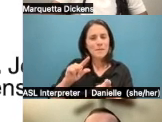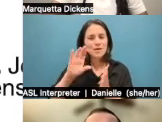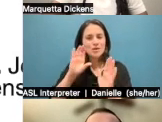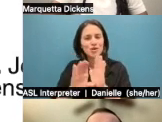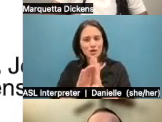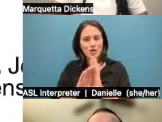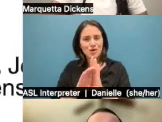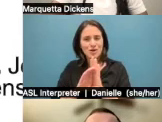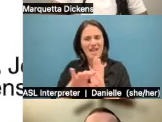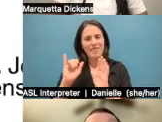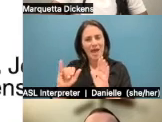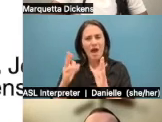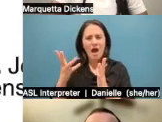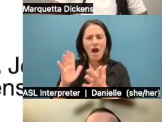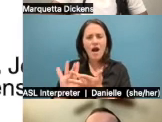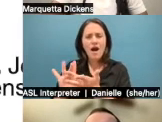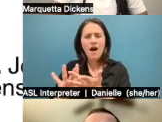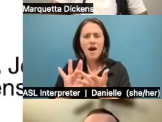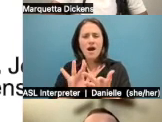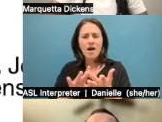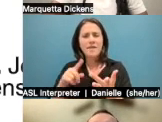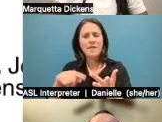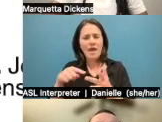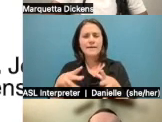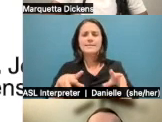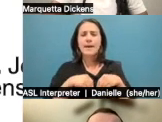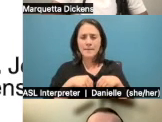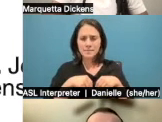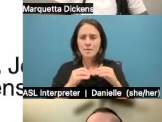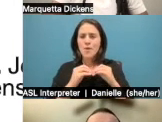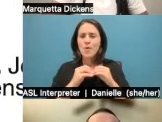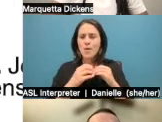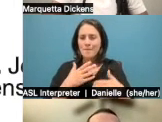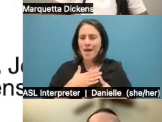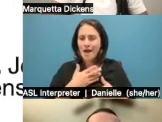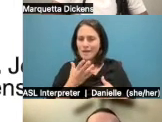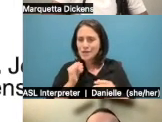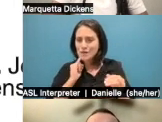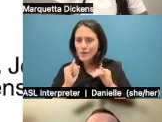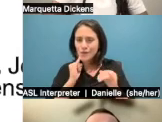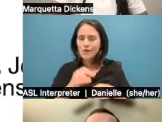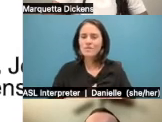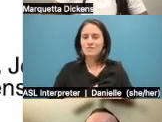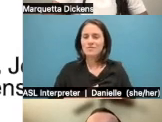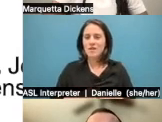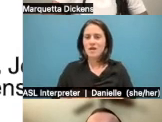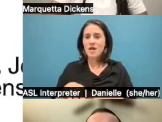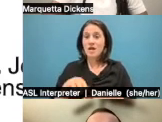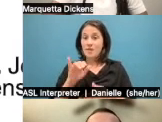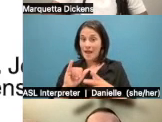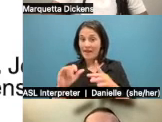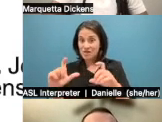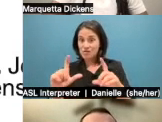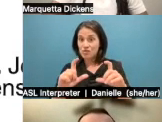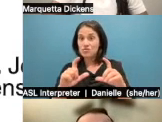me. They're like, oh, that's your picture. Okay, sure. Like I'll talk to you. Like, uh, you know, I'm willing to be photographed. And that's a way to kind of get deeper and deeper in the community